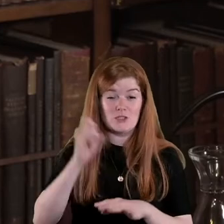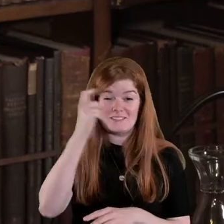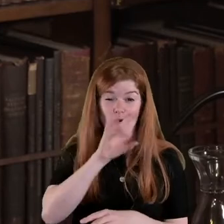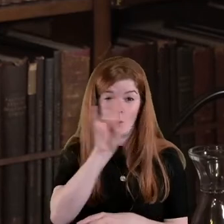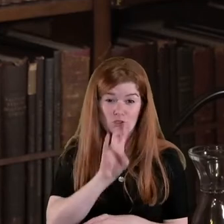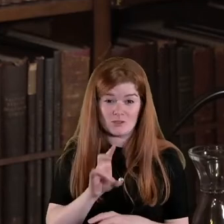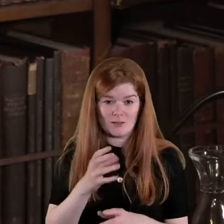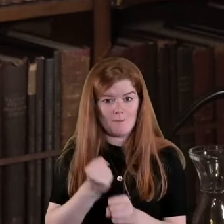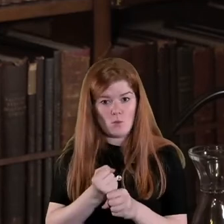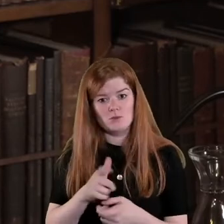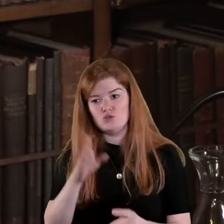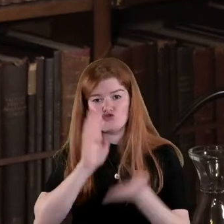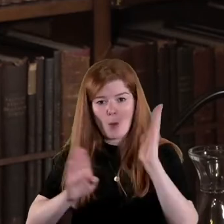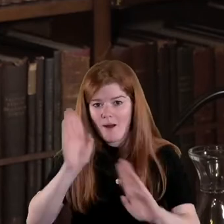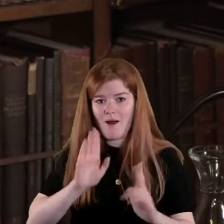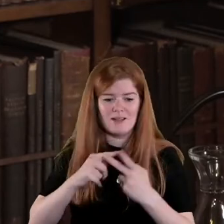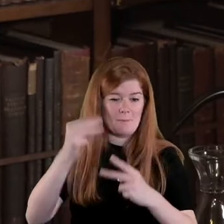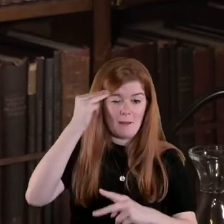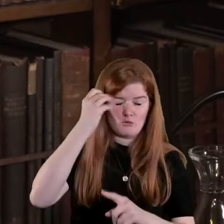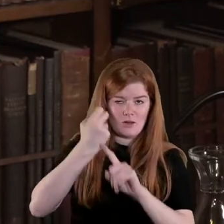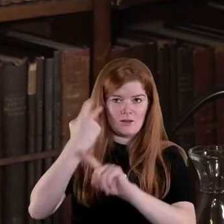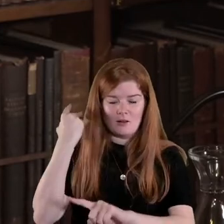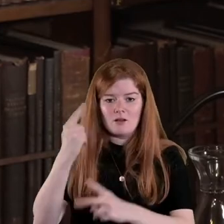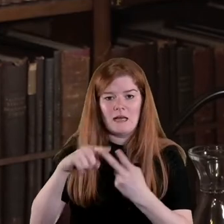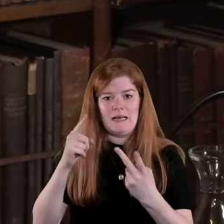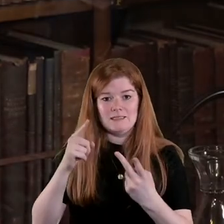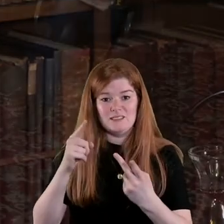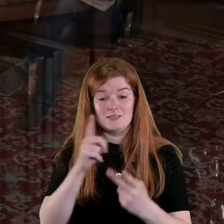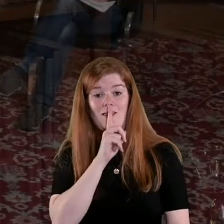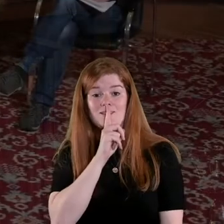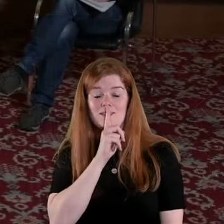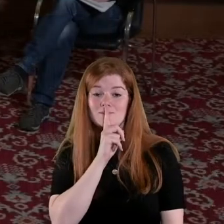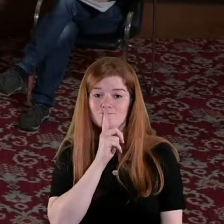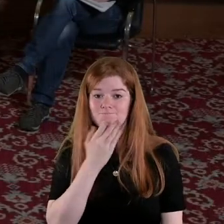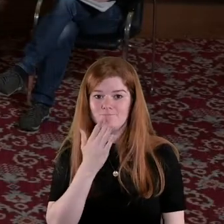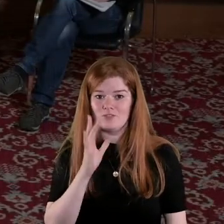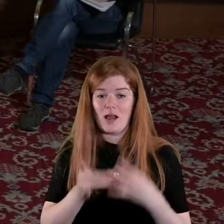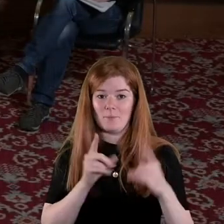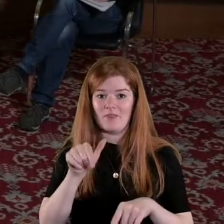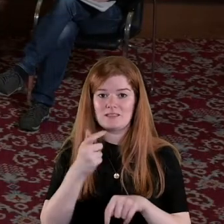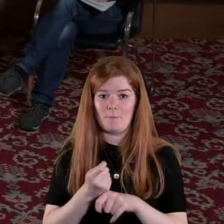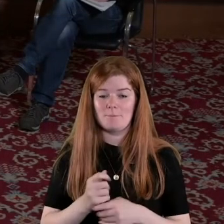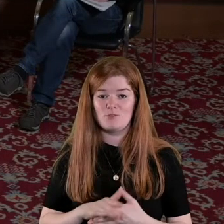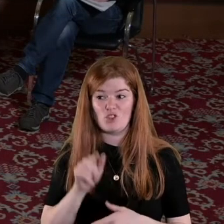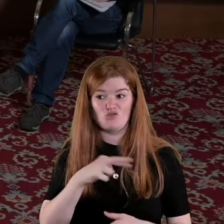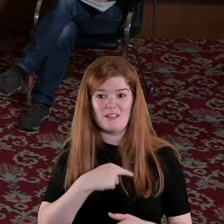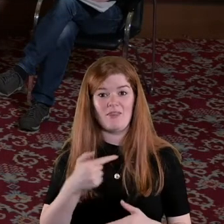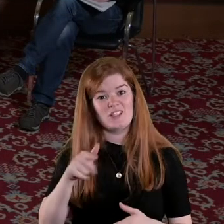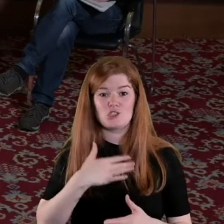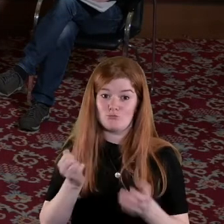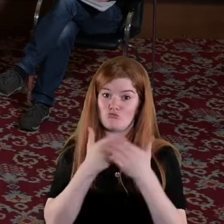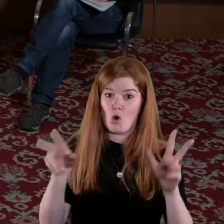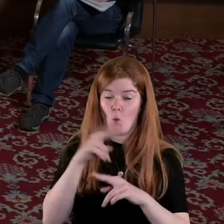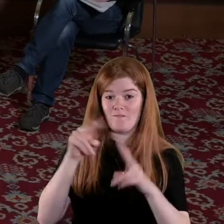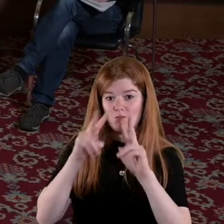questions about the trauma the memory and the silences that occurred in that period so that's really just a broad